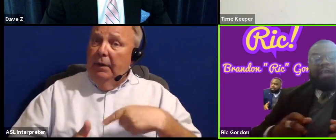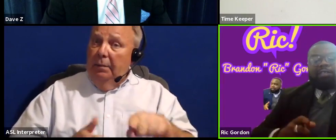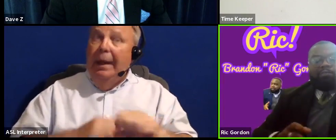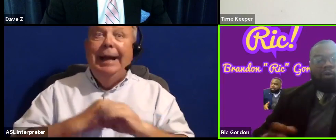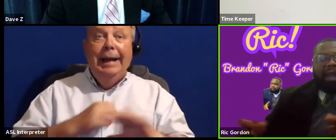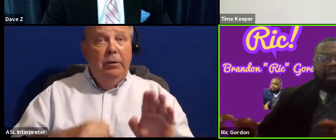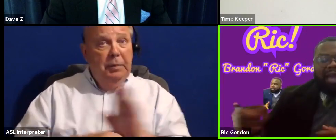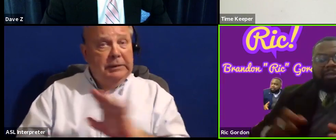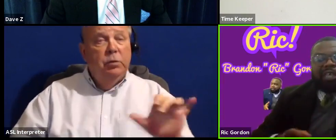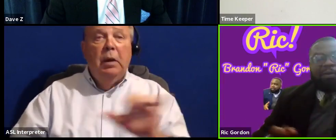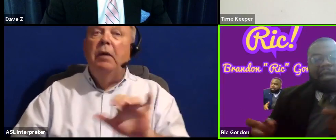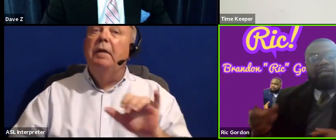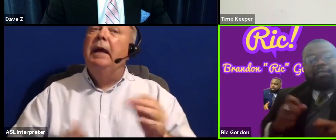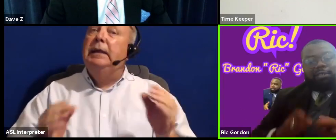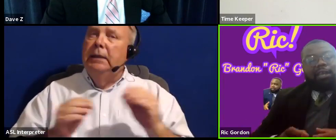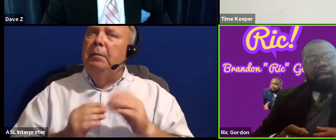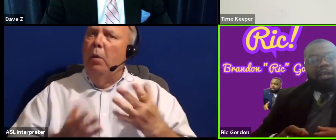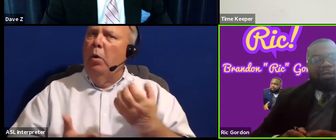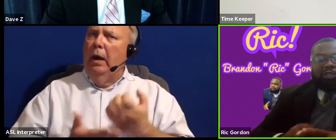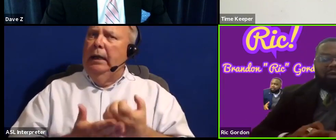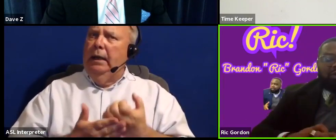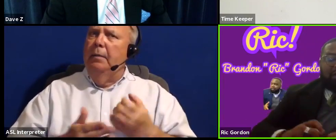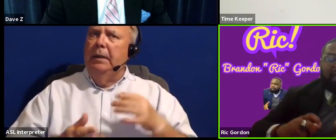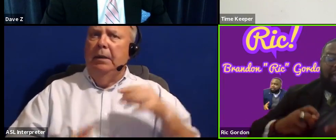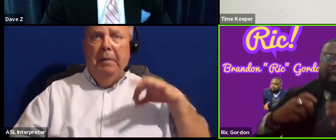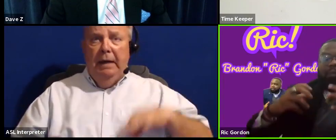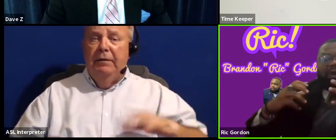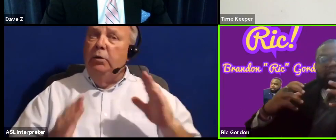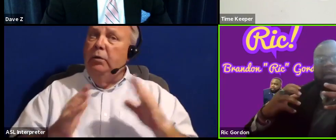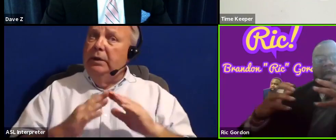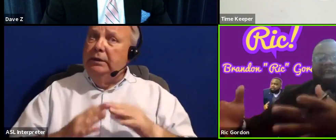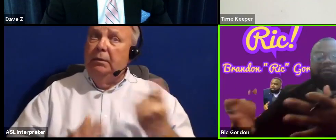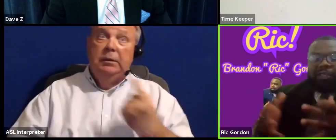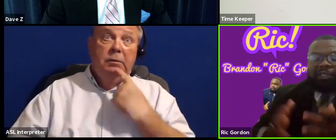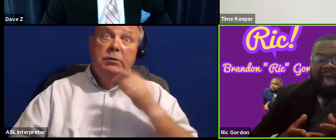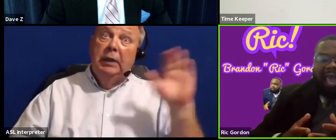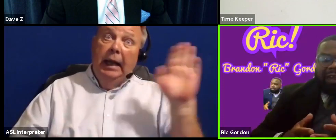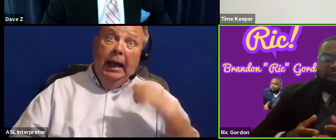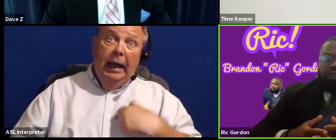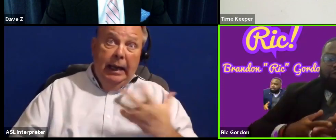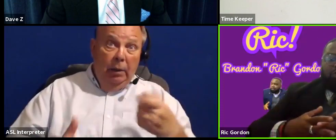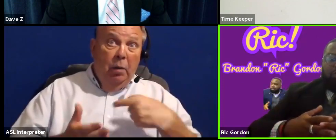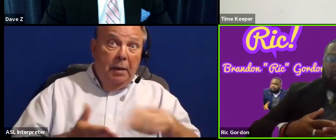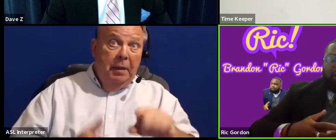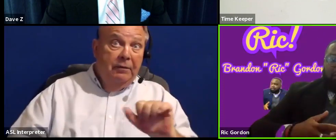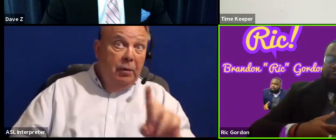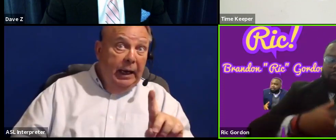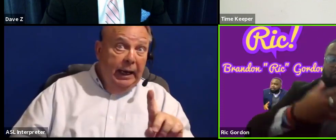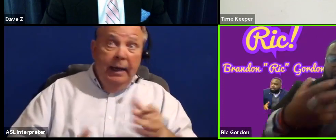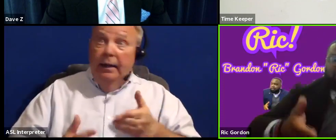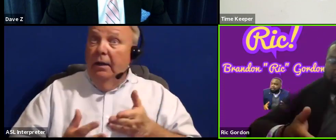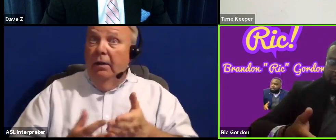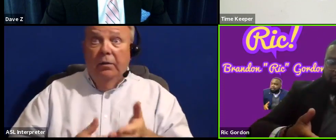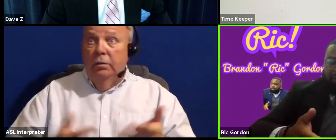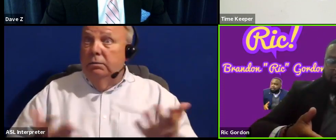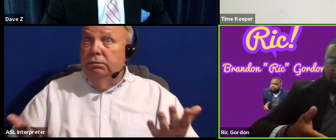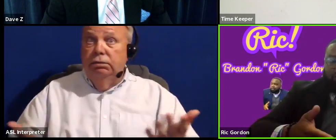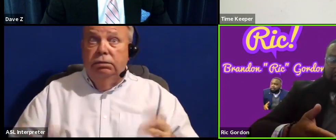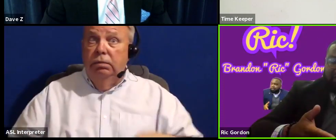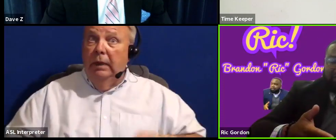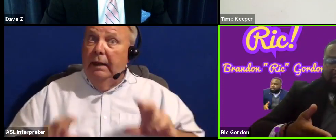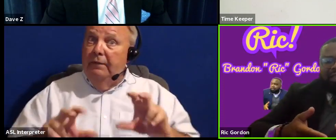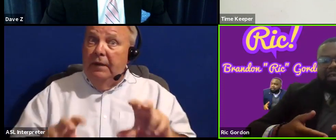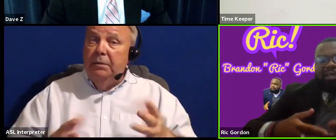That way, that's more economics coming into the city. So someone's still like, hey, I want to pay for this ad through, you know, through this, through